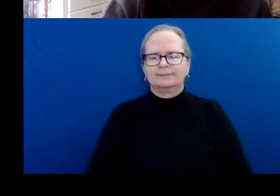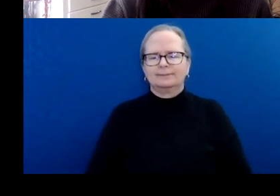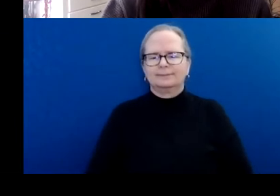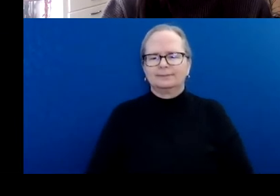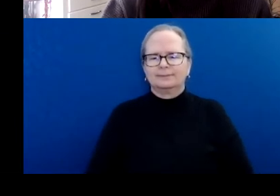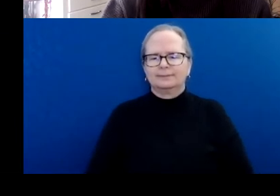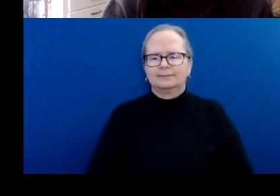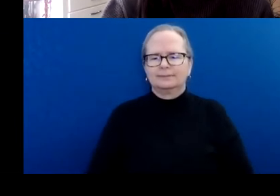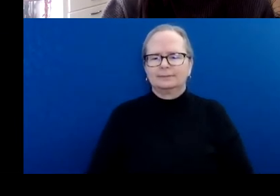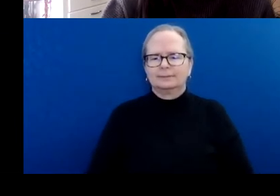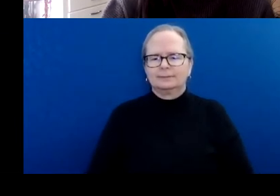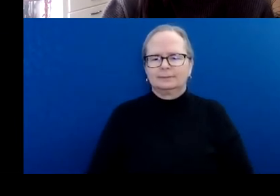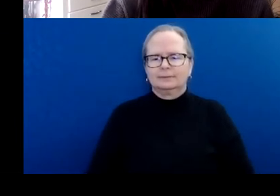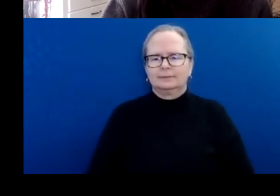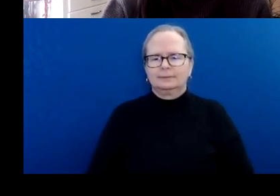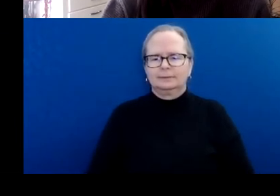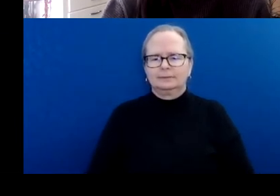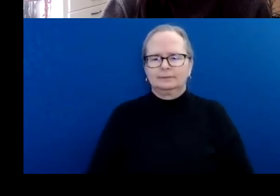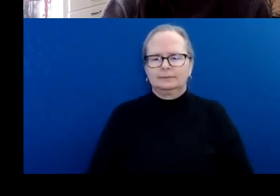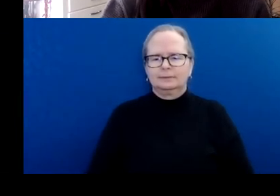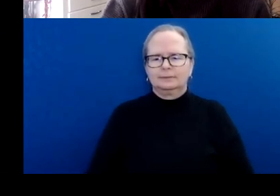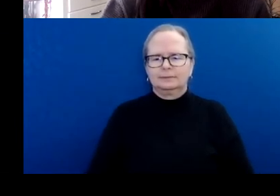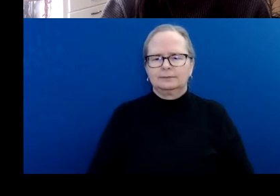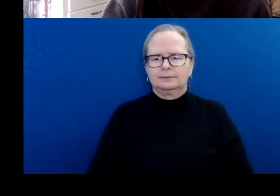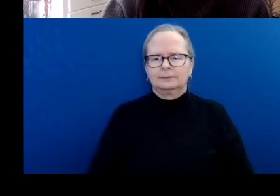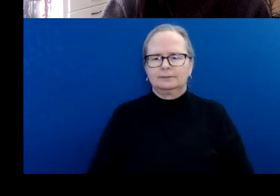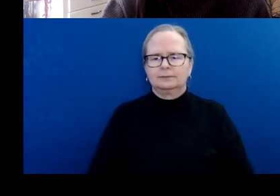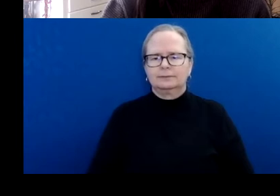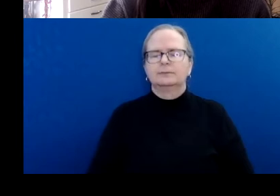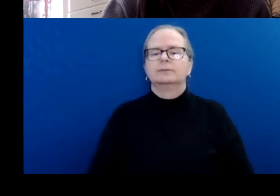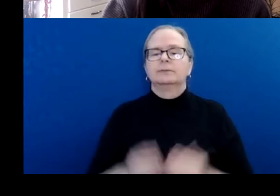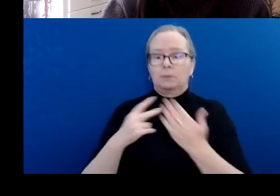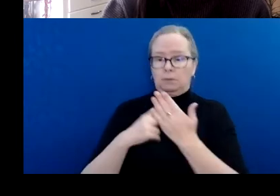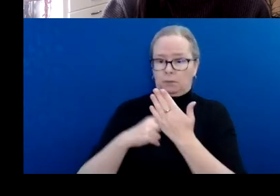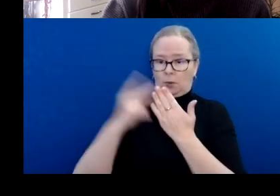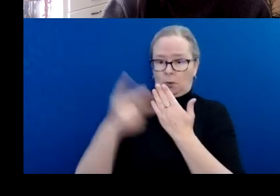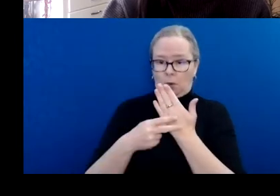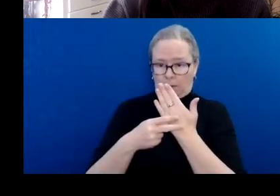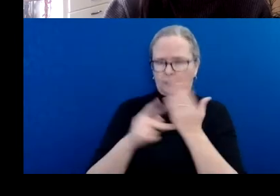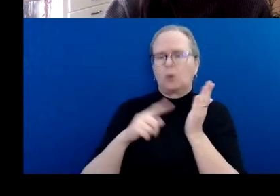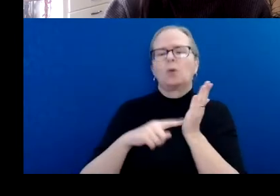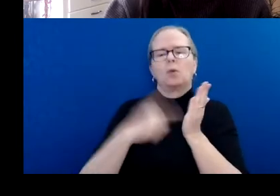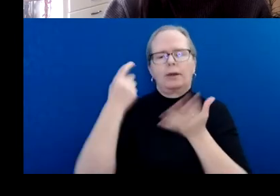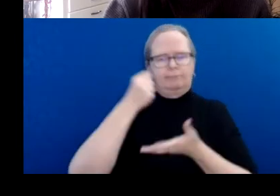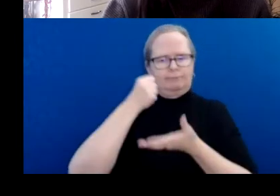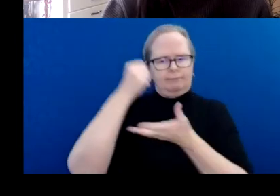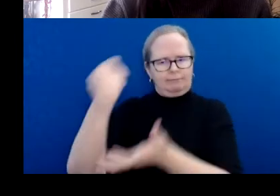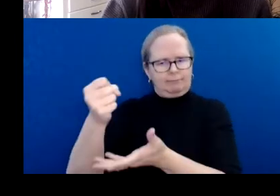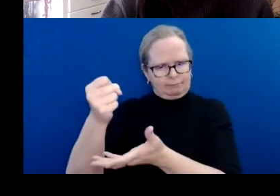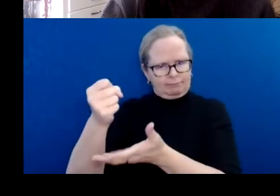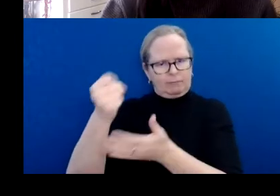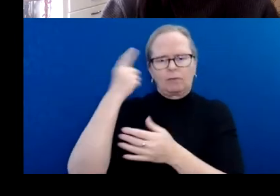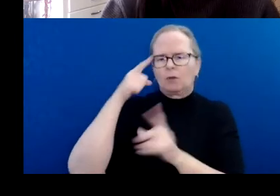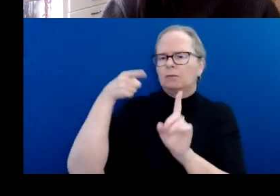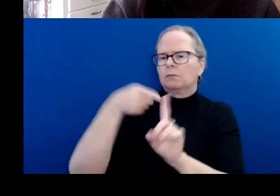This program provides one time funding to professional individual artists and